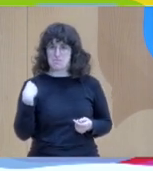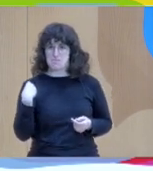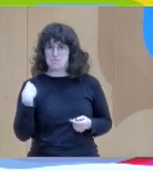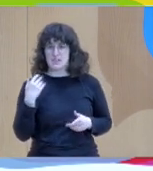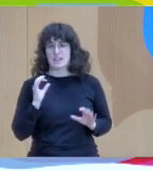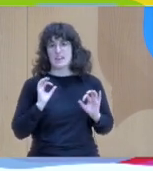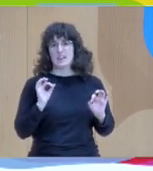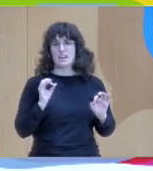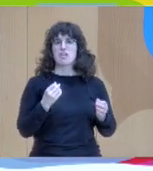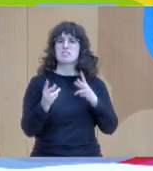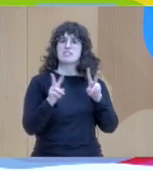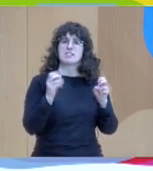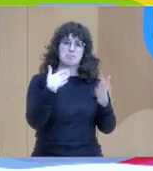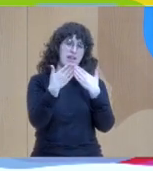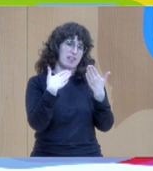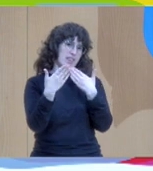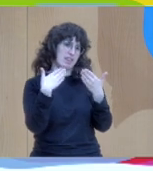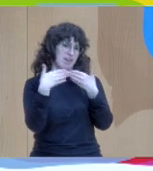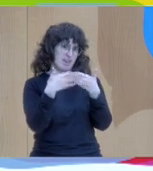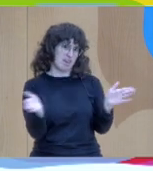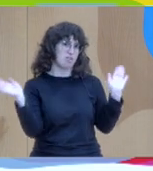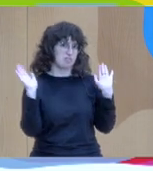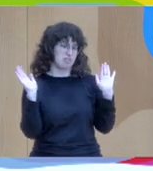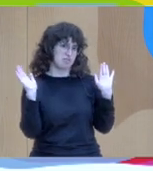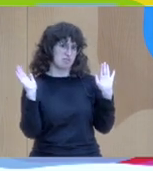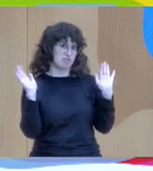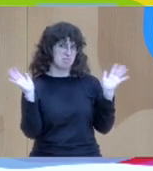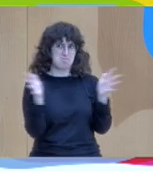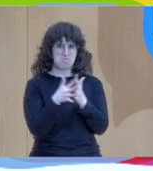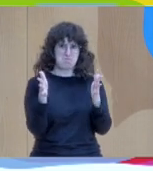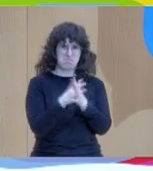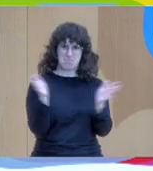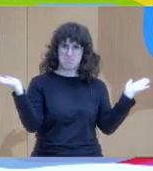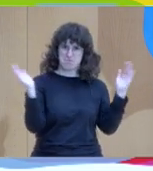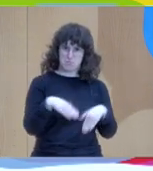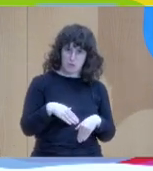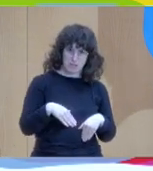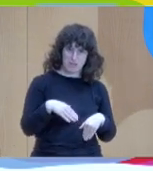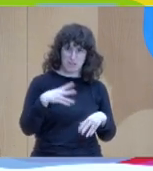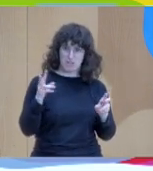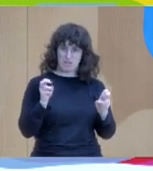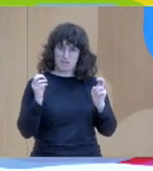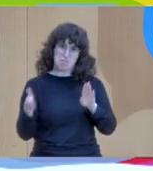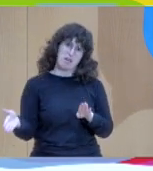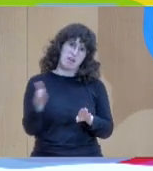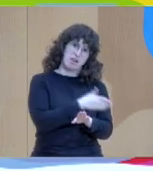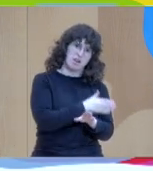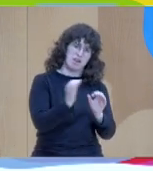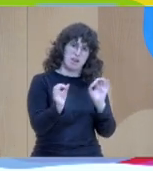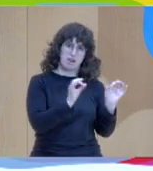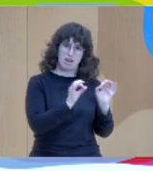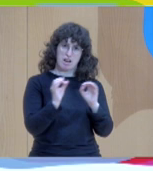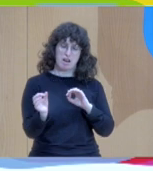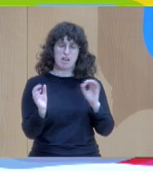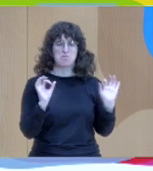structure no structure at all anticipation dialogues three three questions separating talking